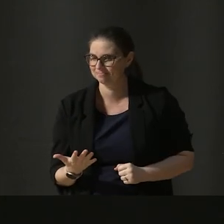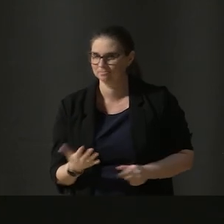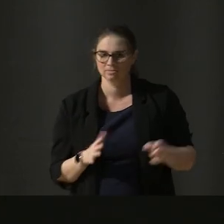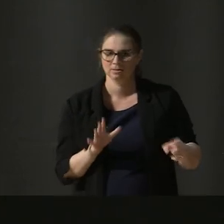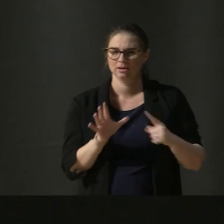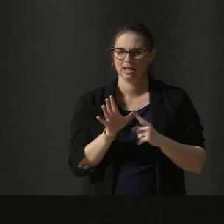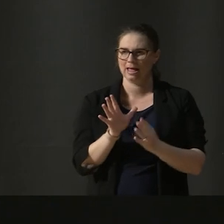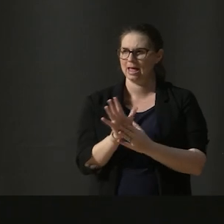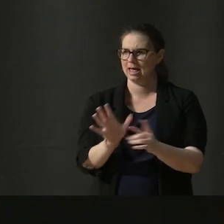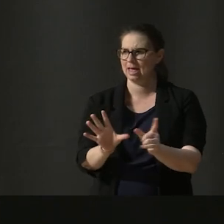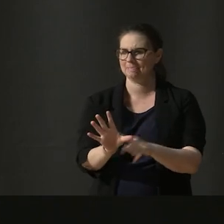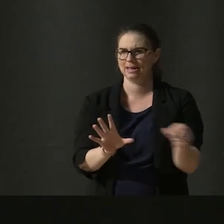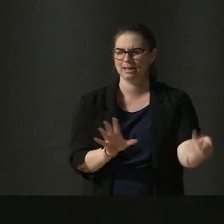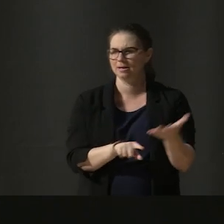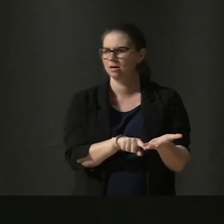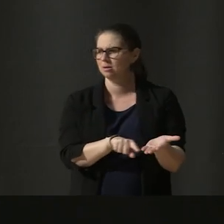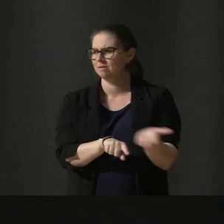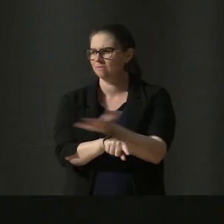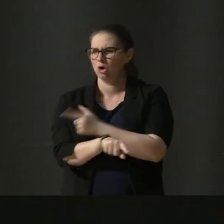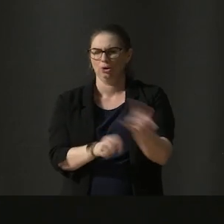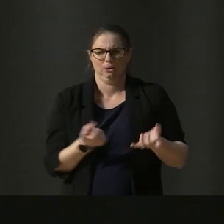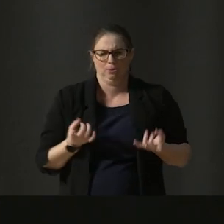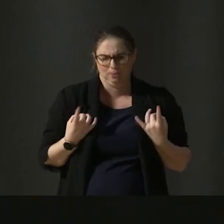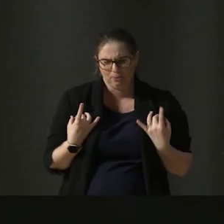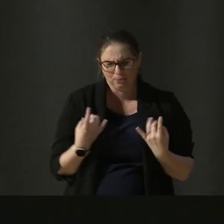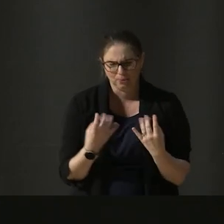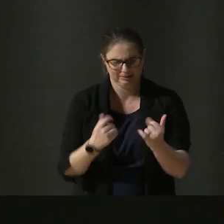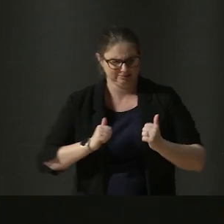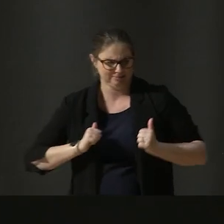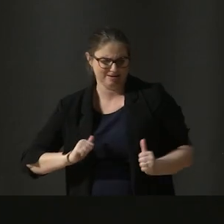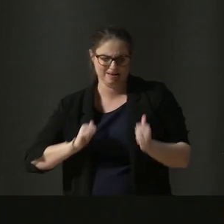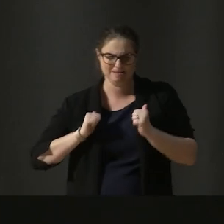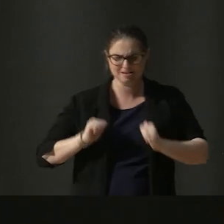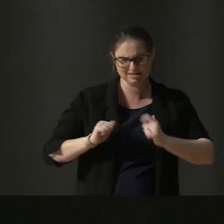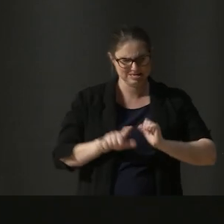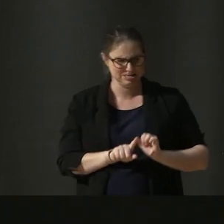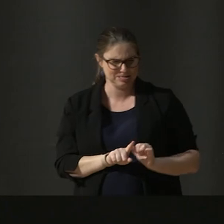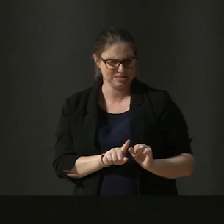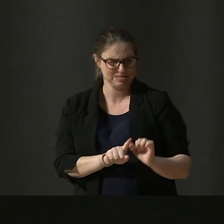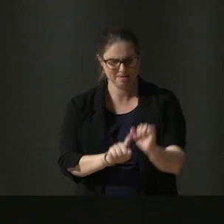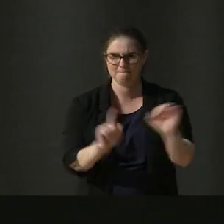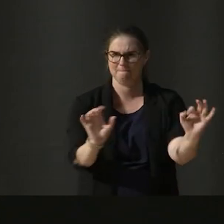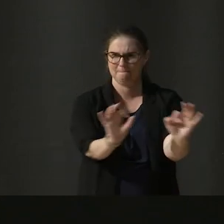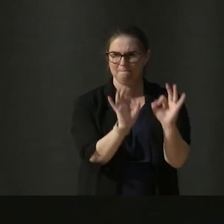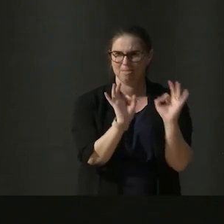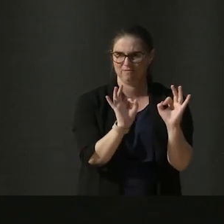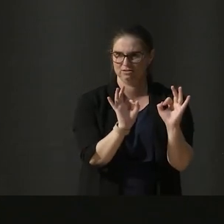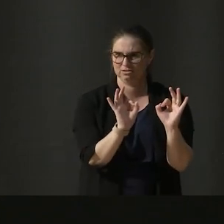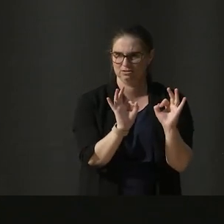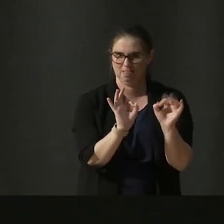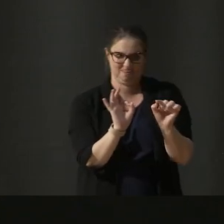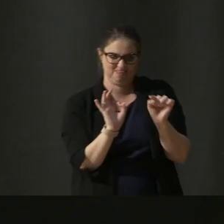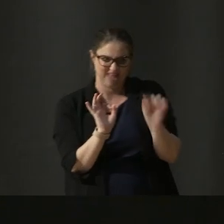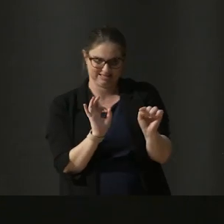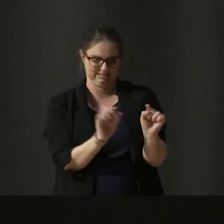Amy meticulously prepared for her exam, painfully perfecting the performance of five songs. And that's it. Nothing